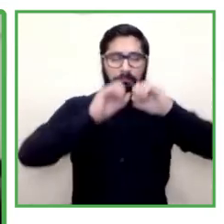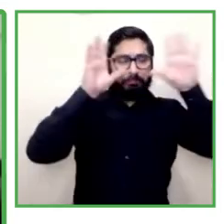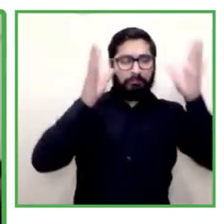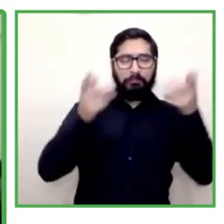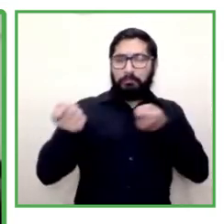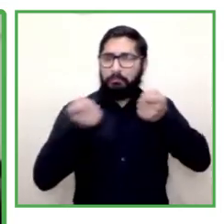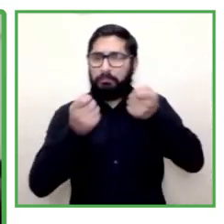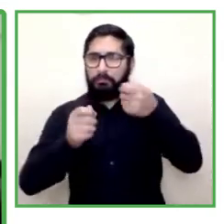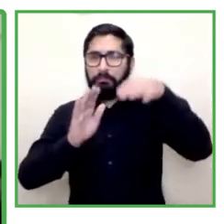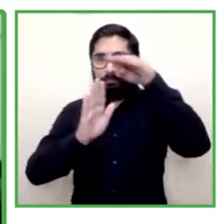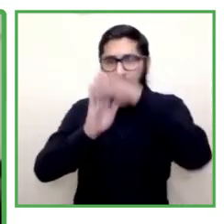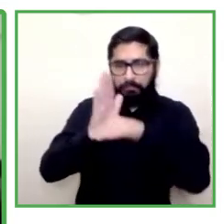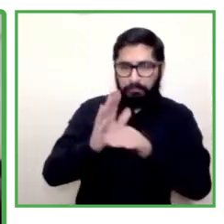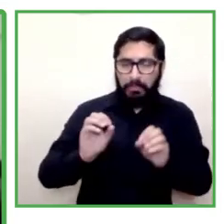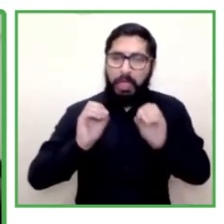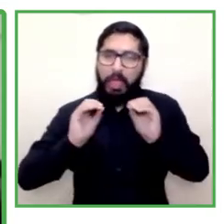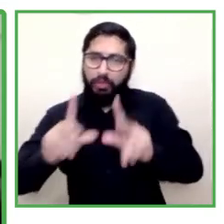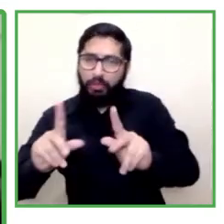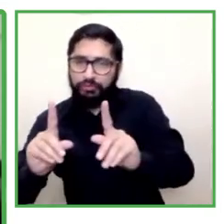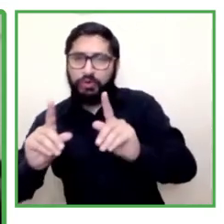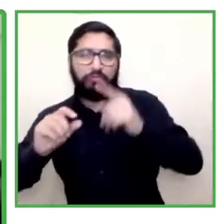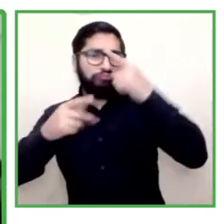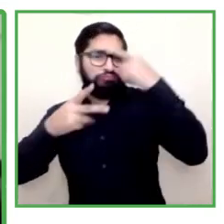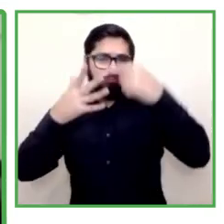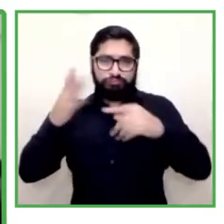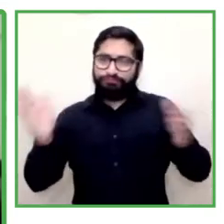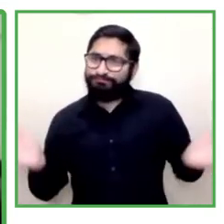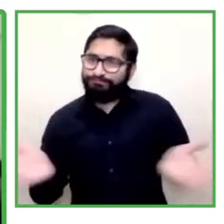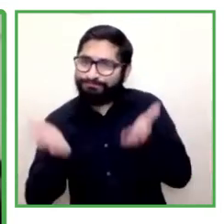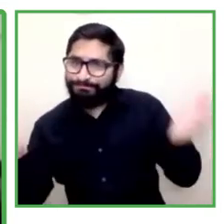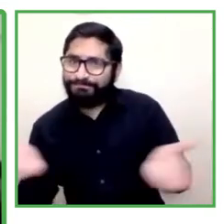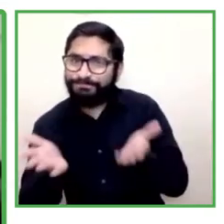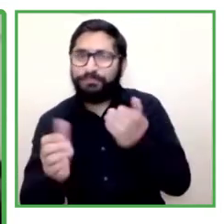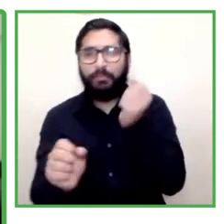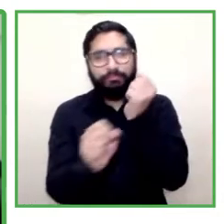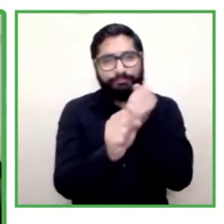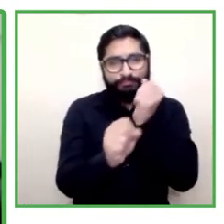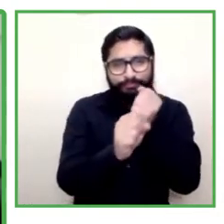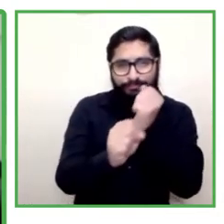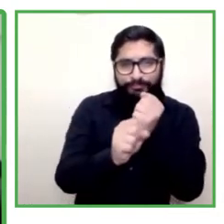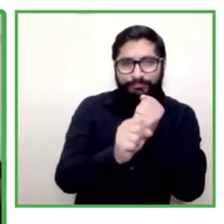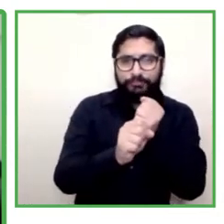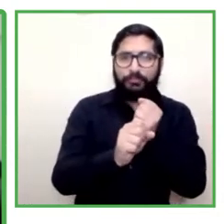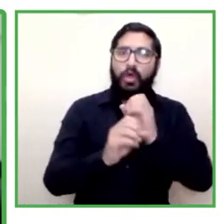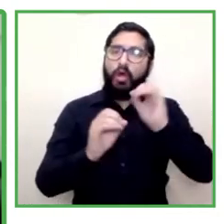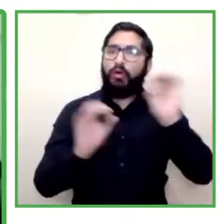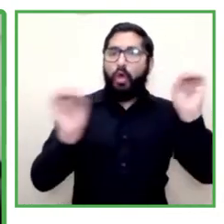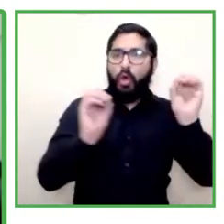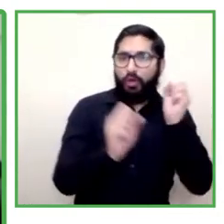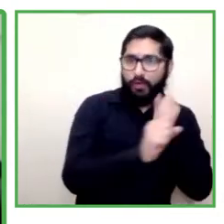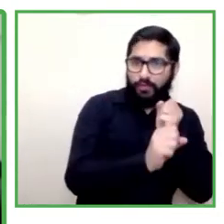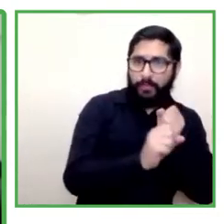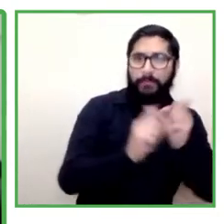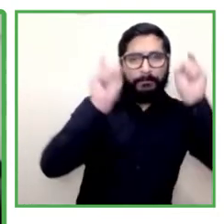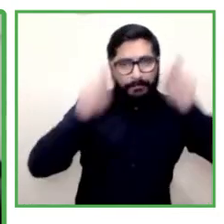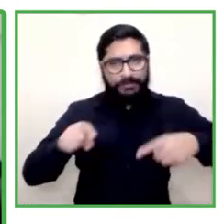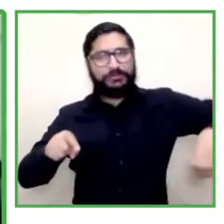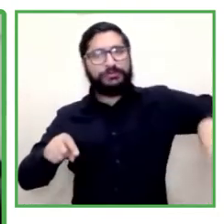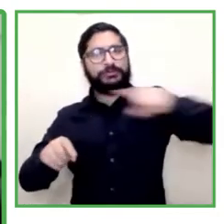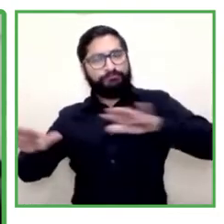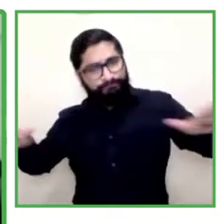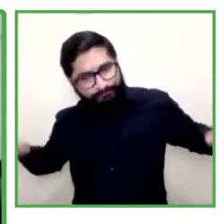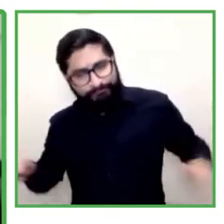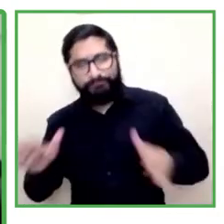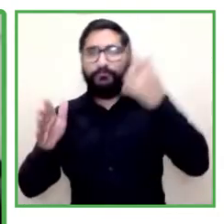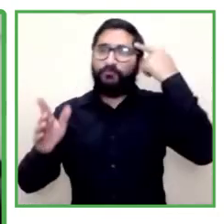reactivation. We cannot promote employability and economic reactivation without the active participation of people with disabilities, because